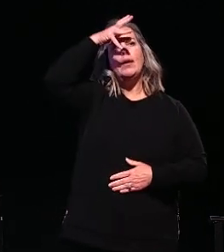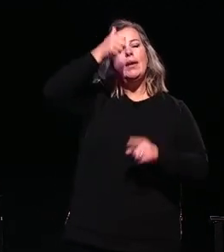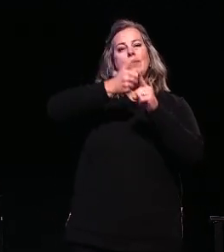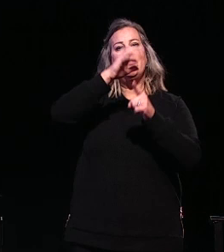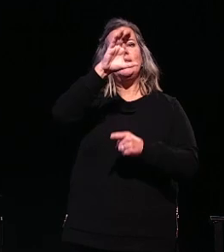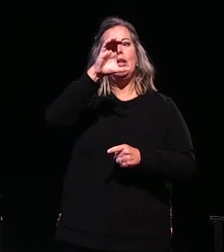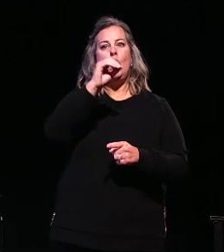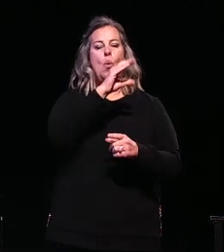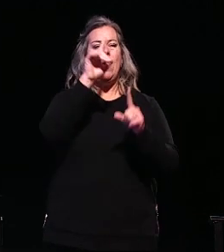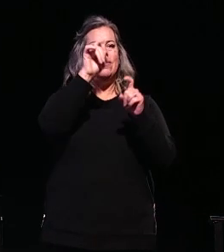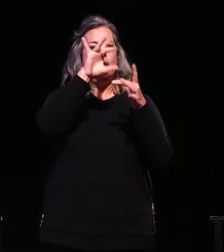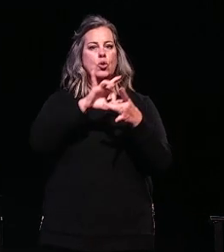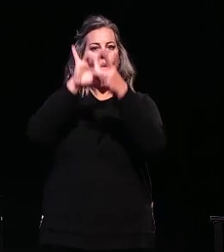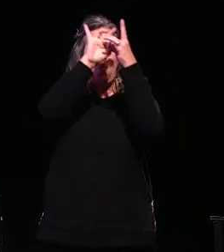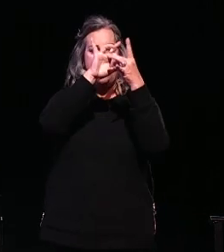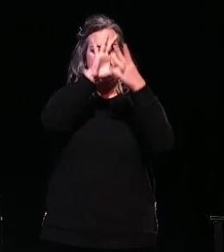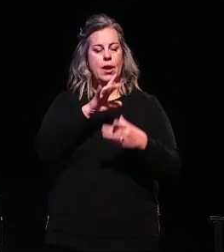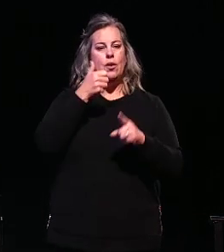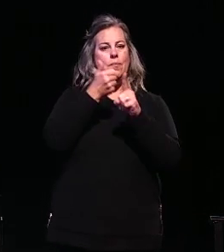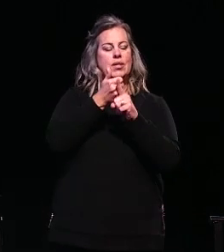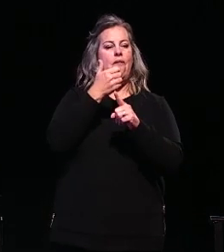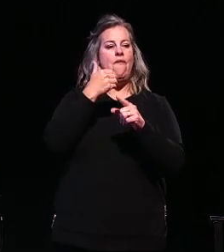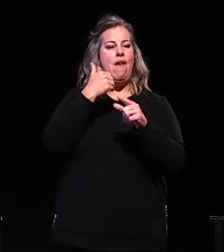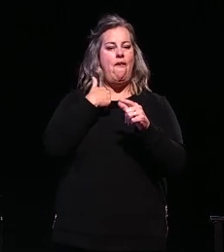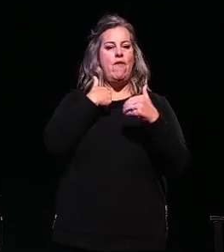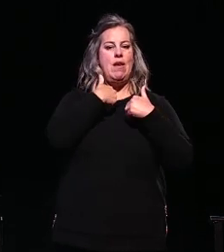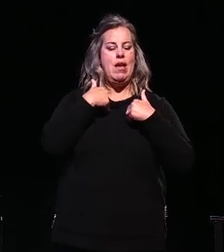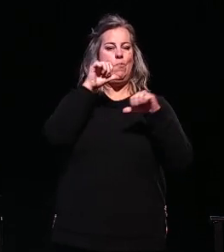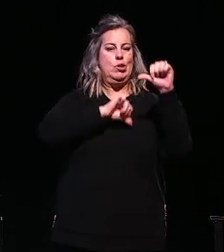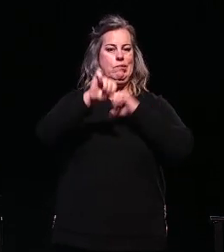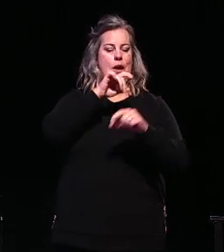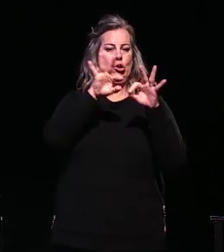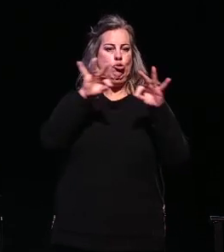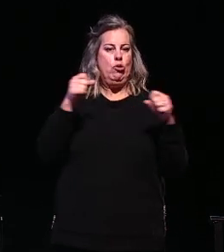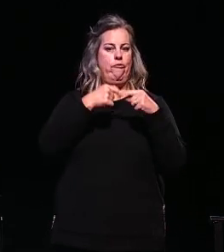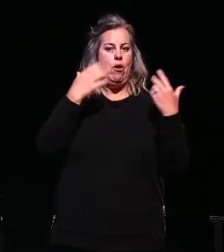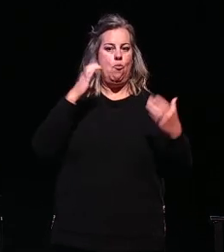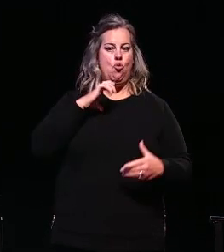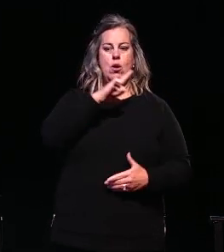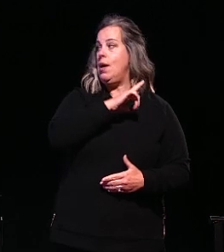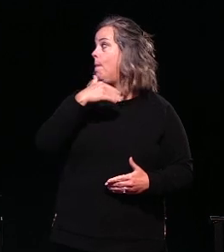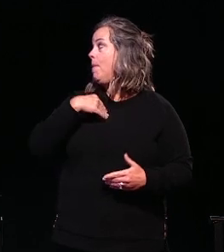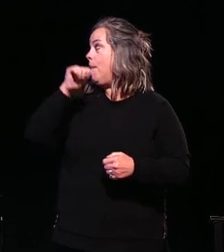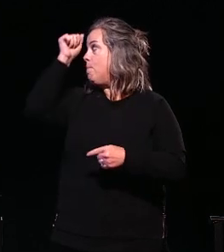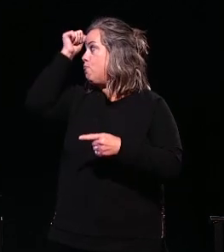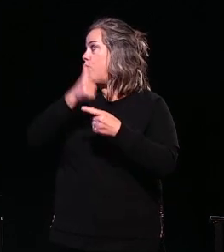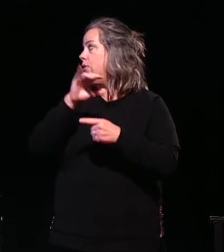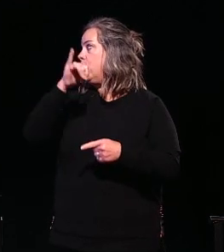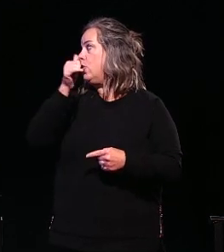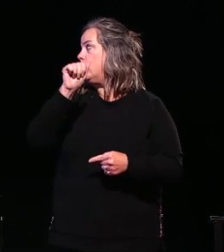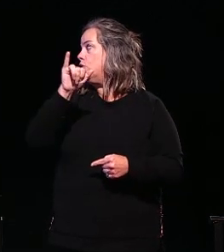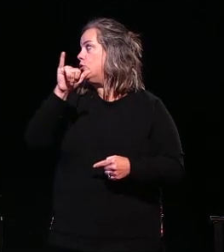CEO and test coordinator. He has an animal science degree from Cornell. My brother, Jaden, is head of product development and a senior at RIT.